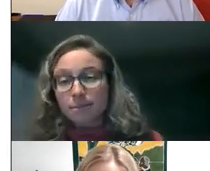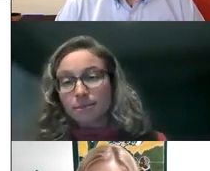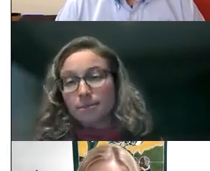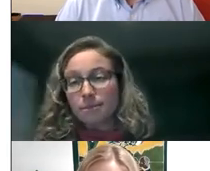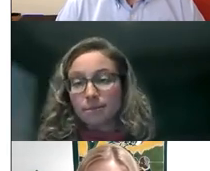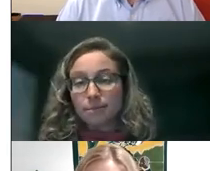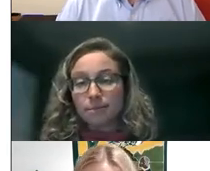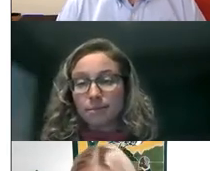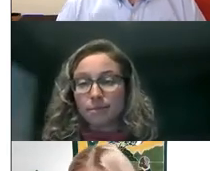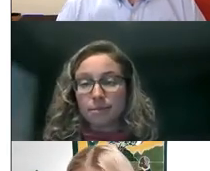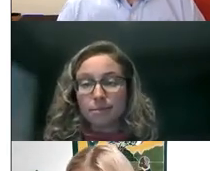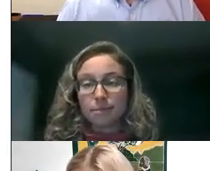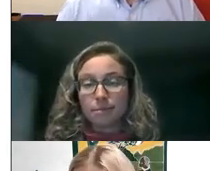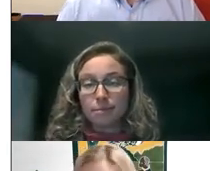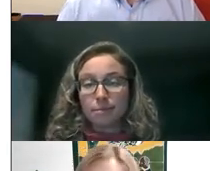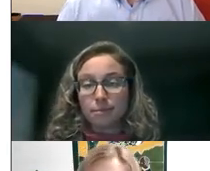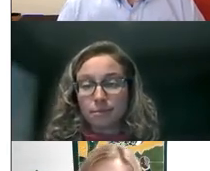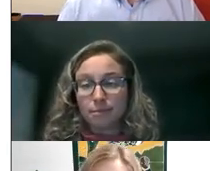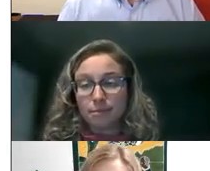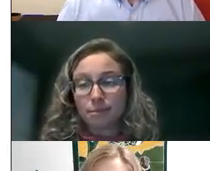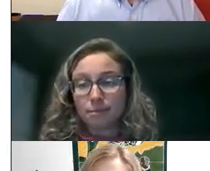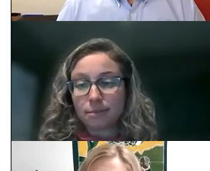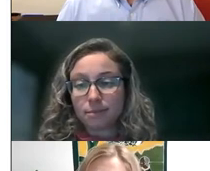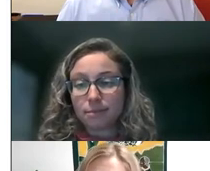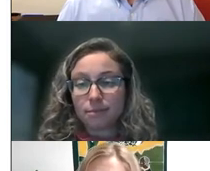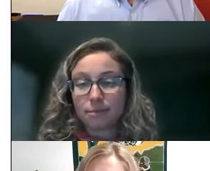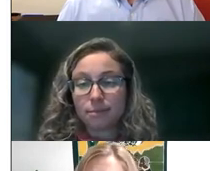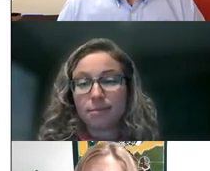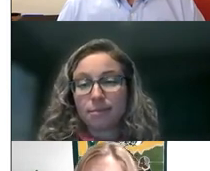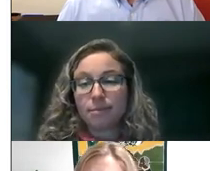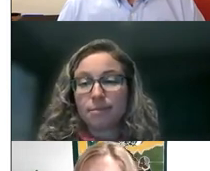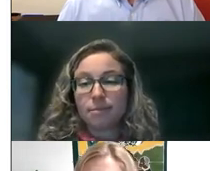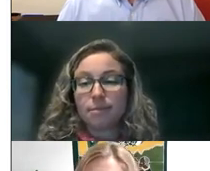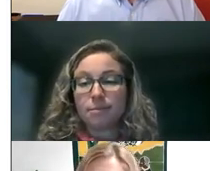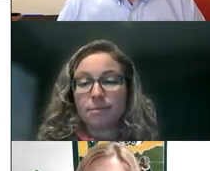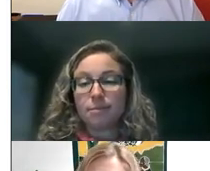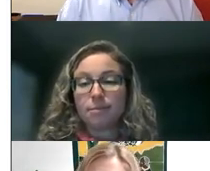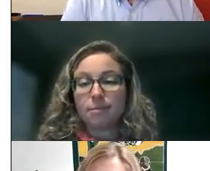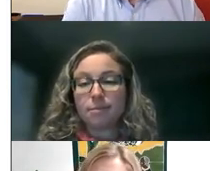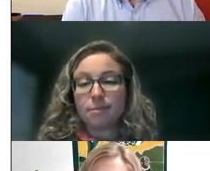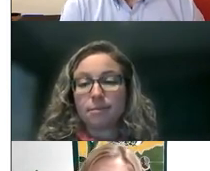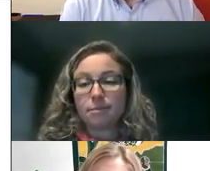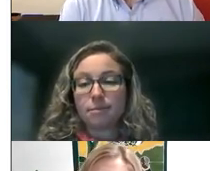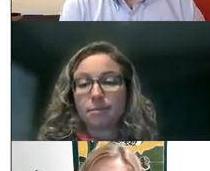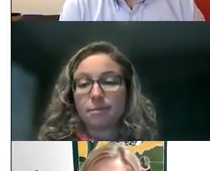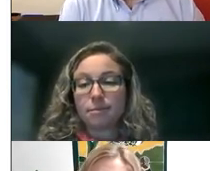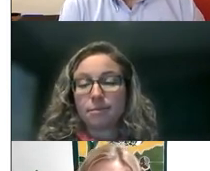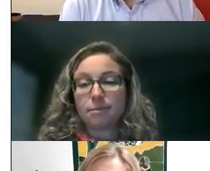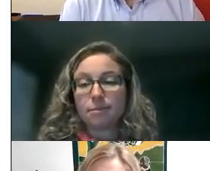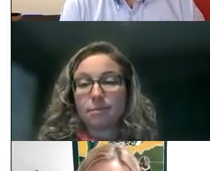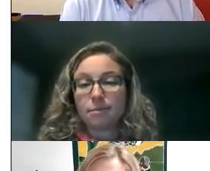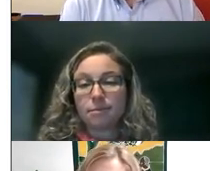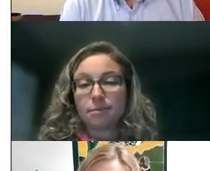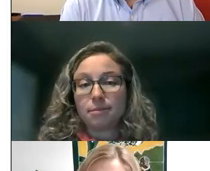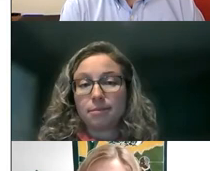The full percentages are listed in the chart on the right. So as you can see, salary is now a bigger factor than